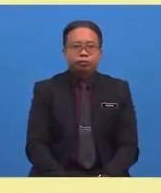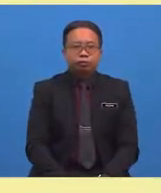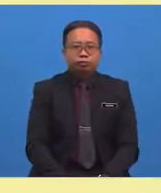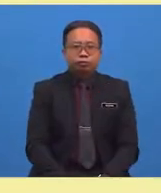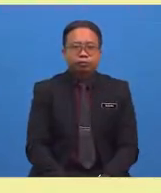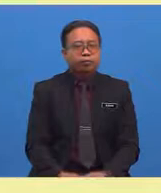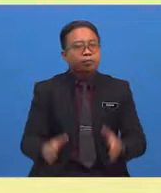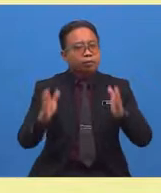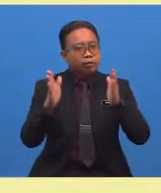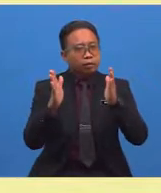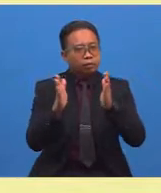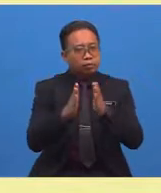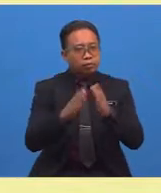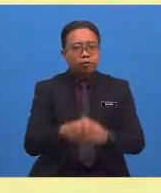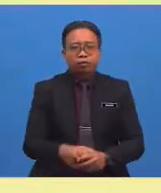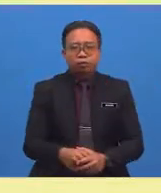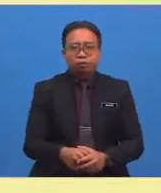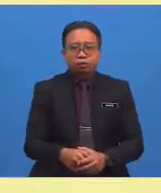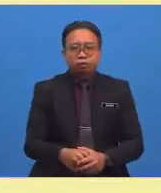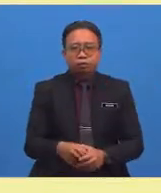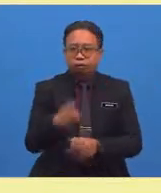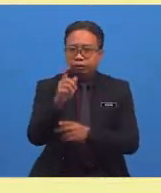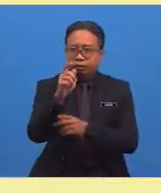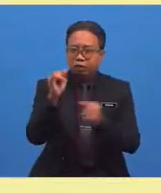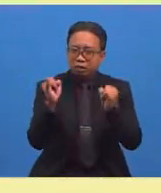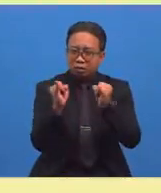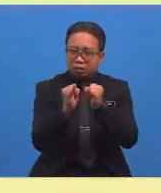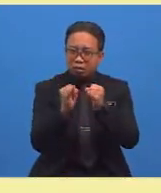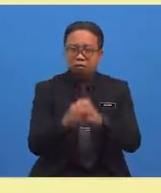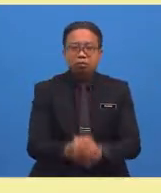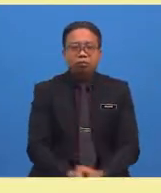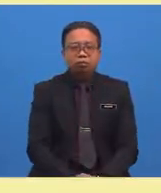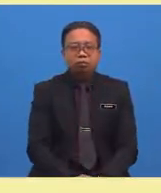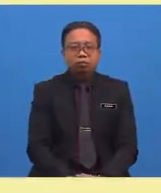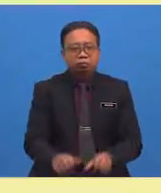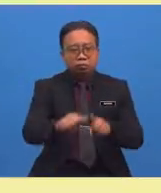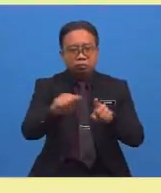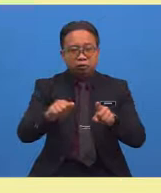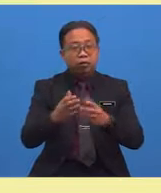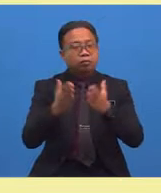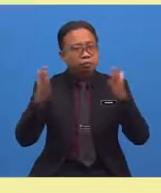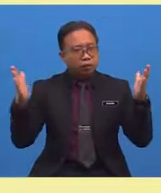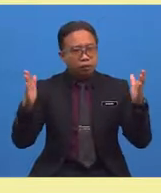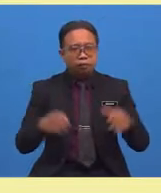The synonym for small is tiny. The antonym for small is big.